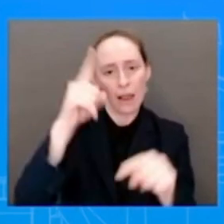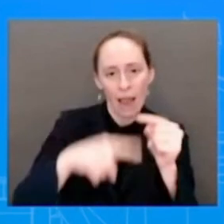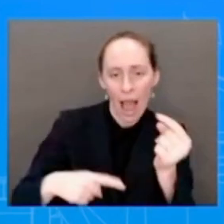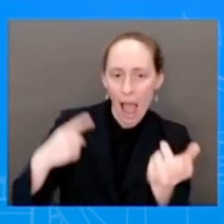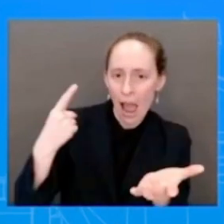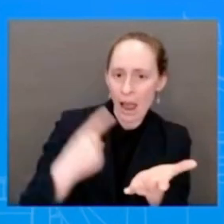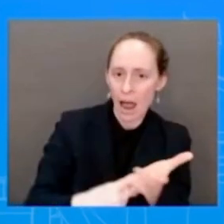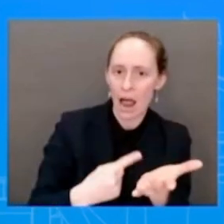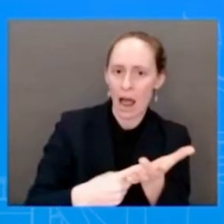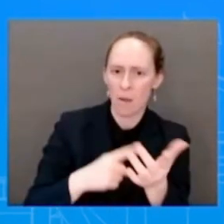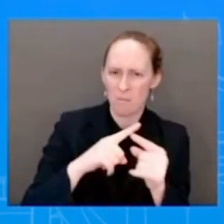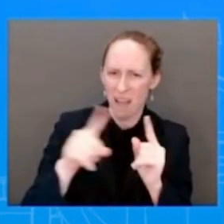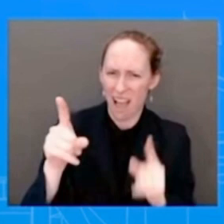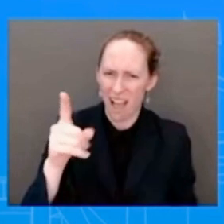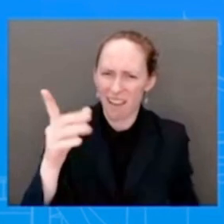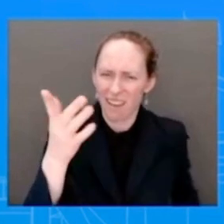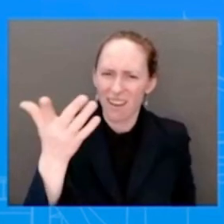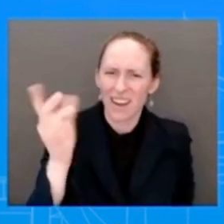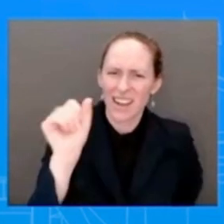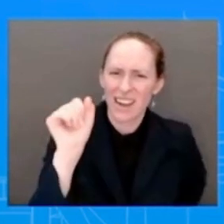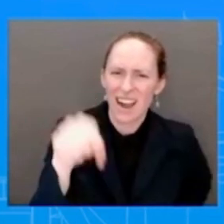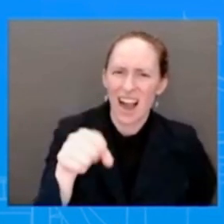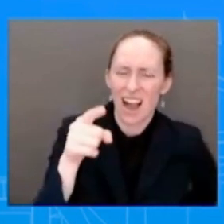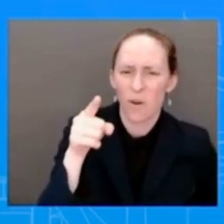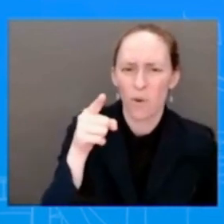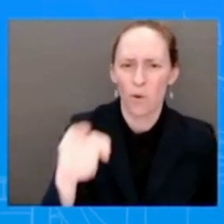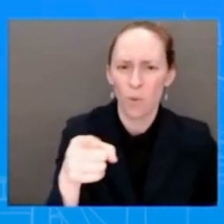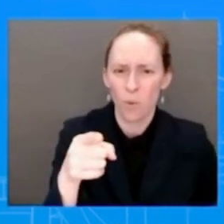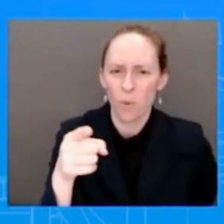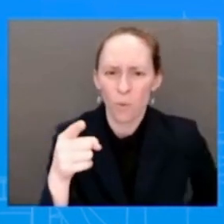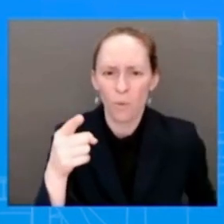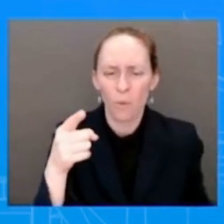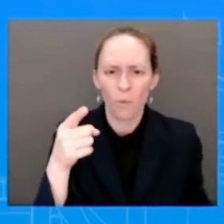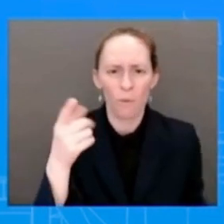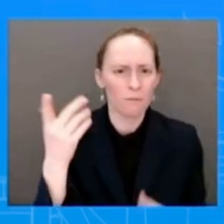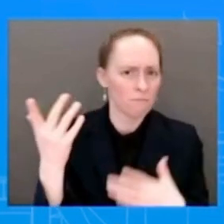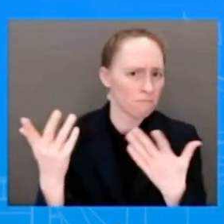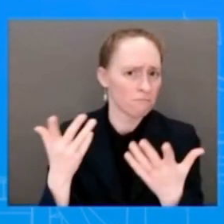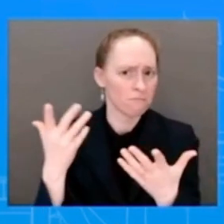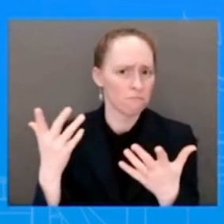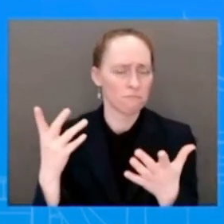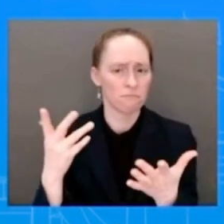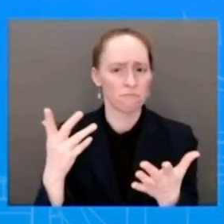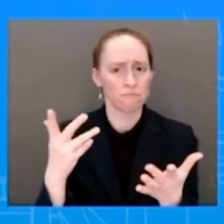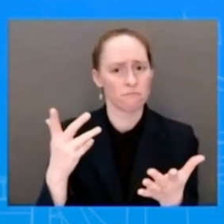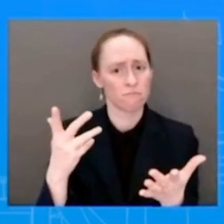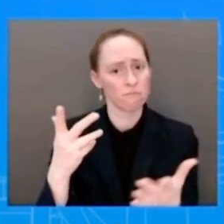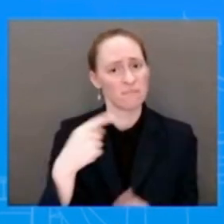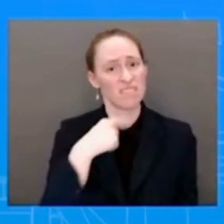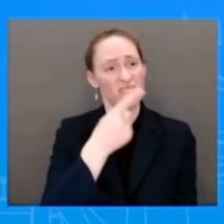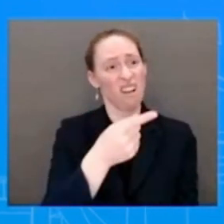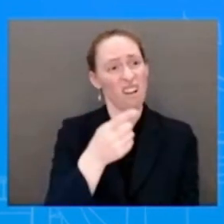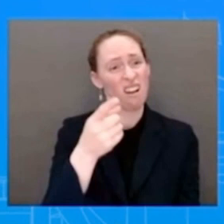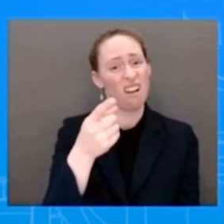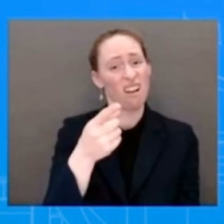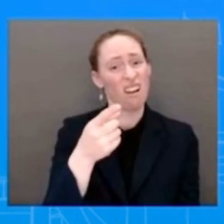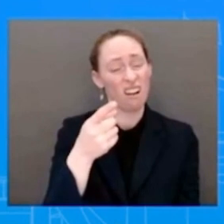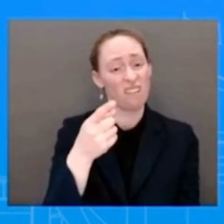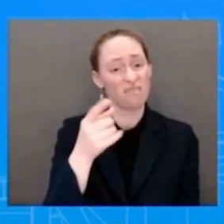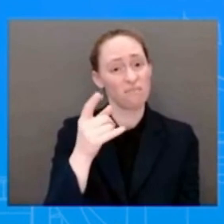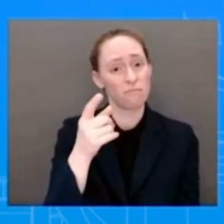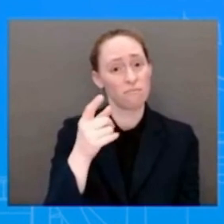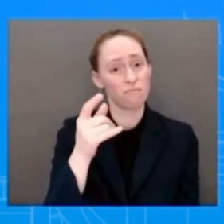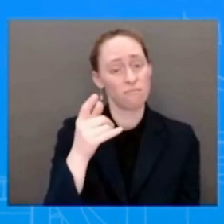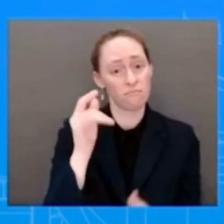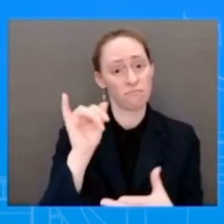you challenge that element of this narrative, that you are satisfied personally with the accuracy of all of the information that you've dispensed